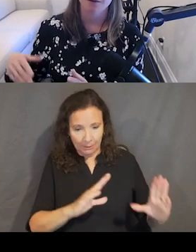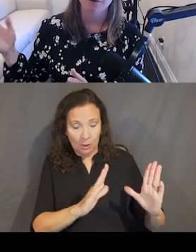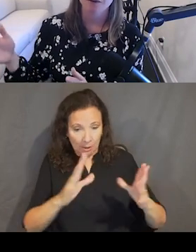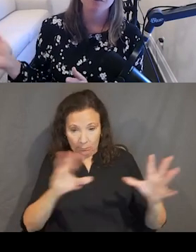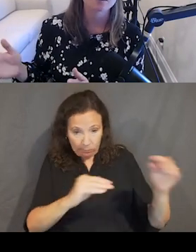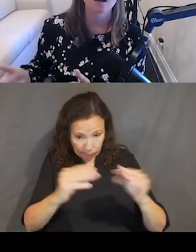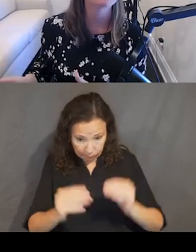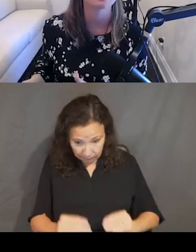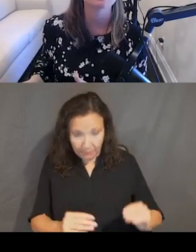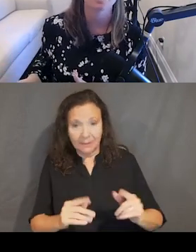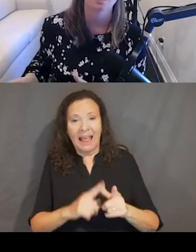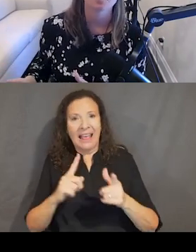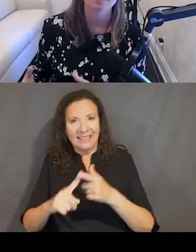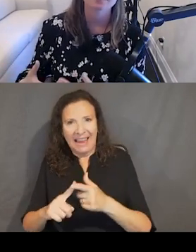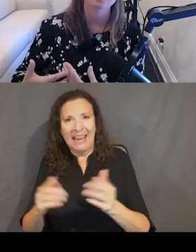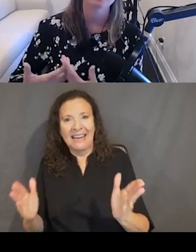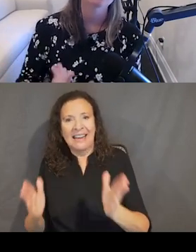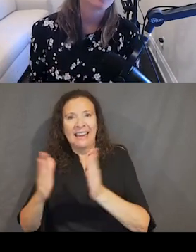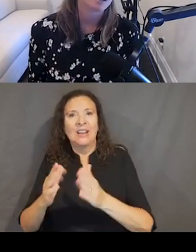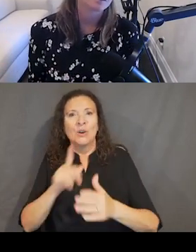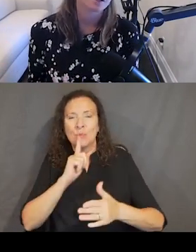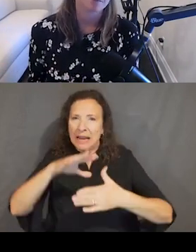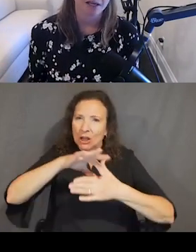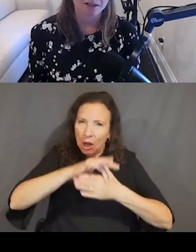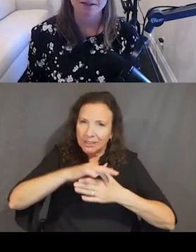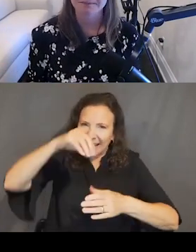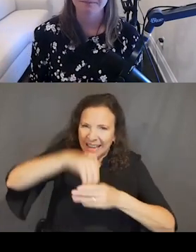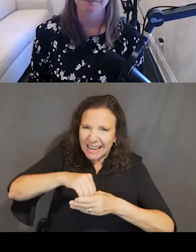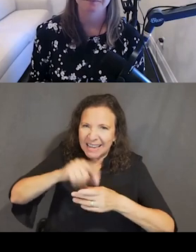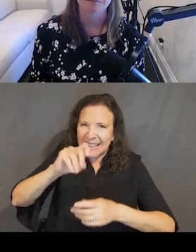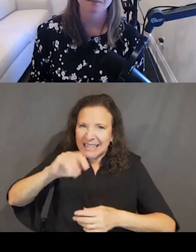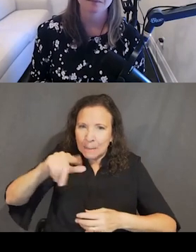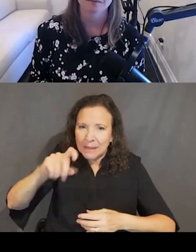and throw in real content, well, that's when we get realized pages.